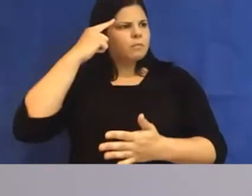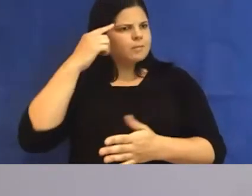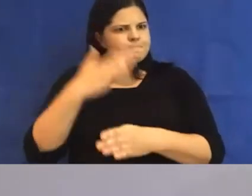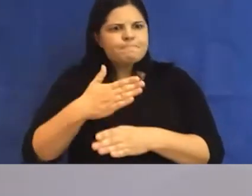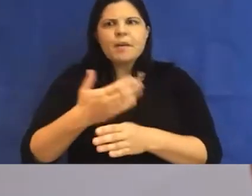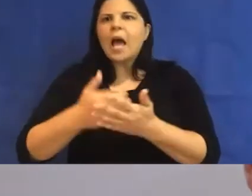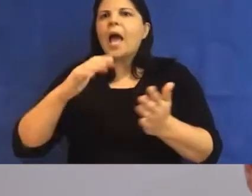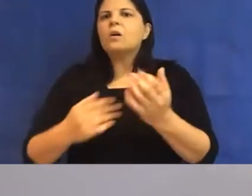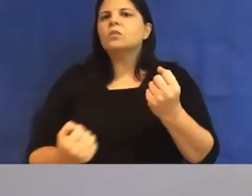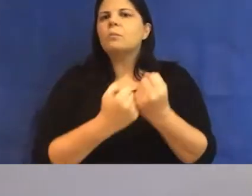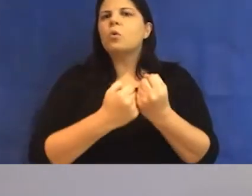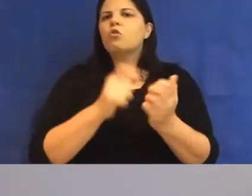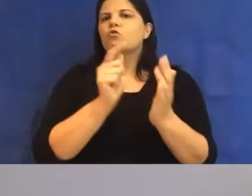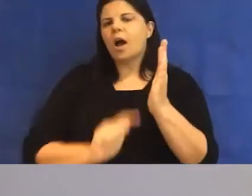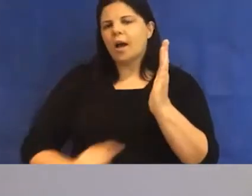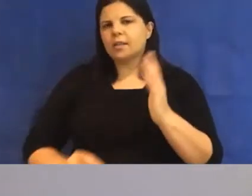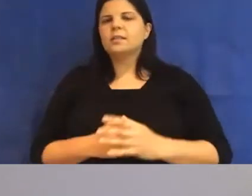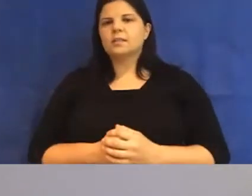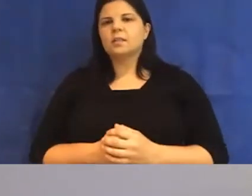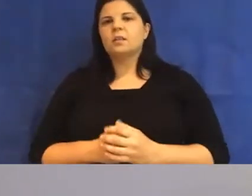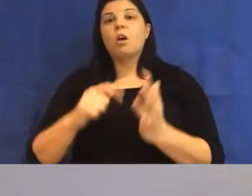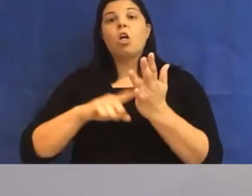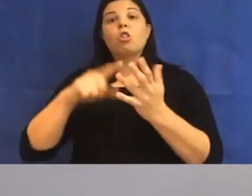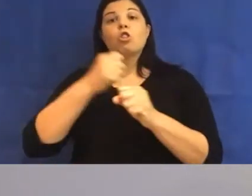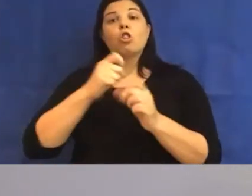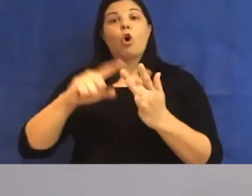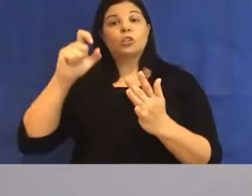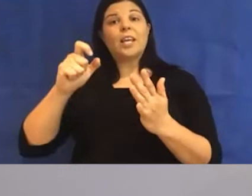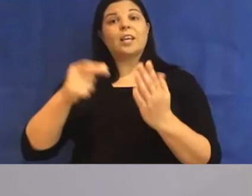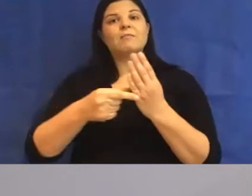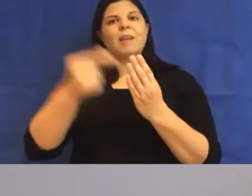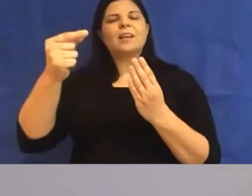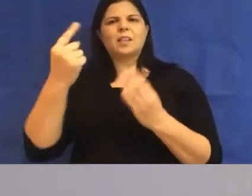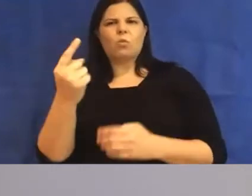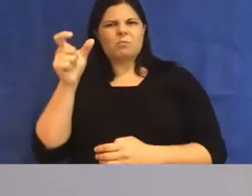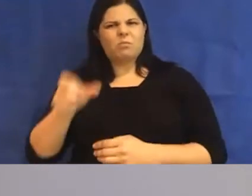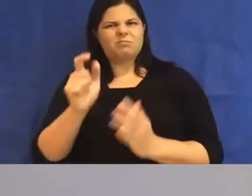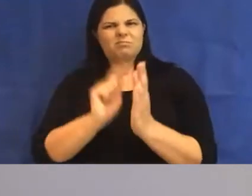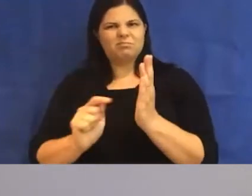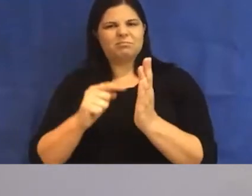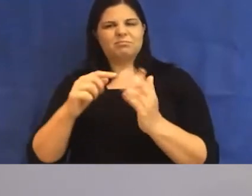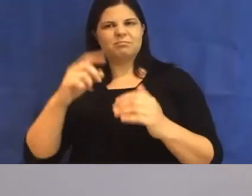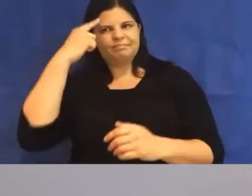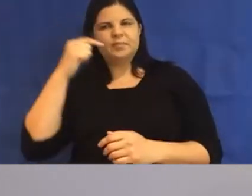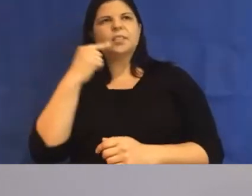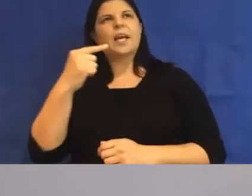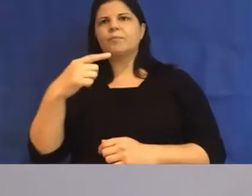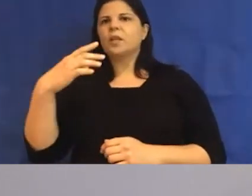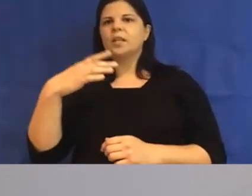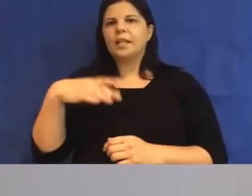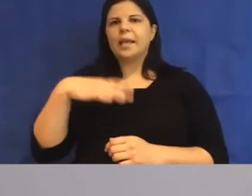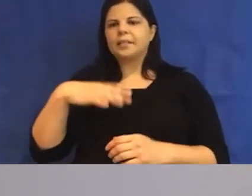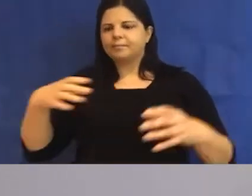One of the founders of Logic magazine, Maury Weigel, remarked that a primary motive for having a journal is to hold parties. For